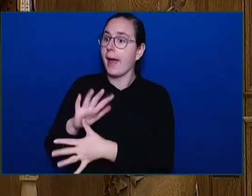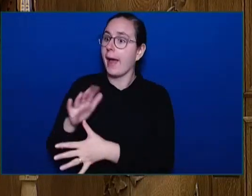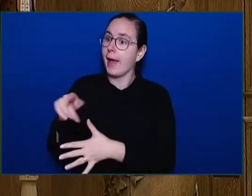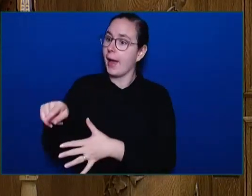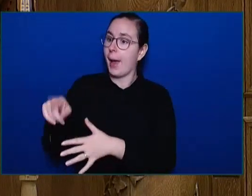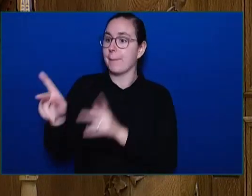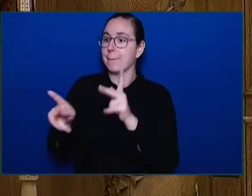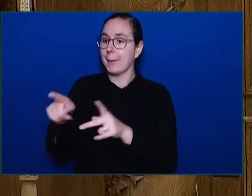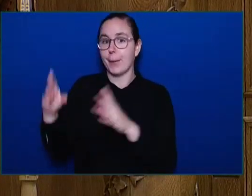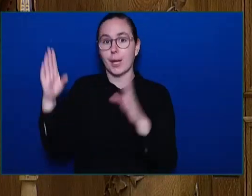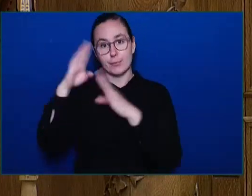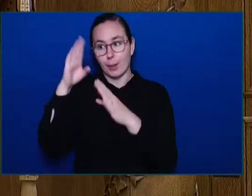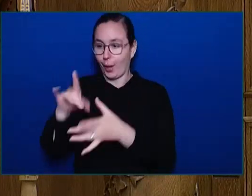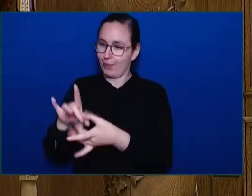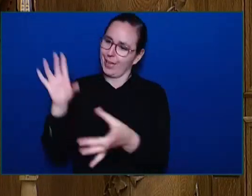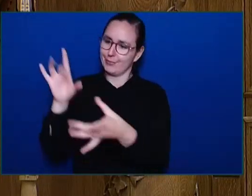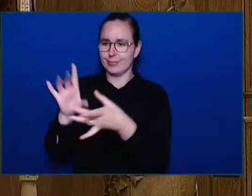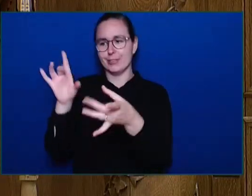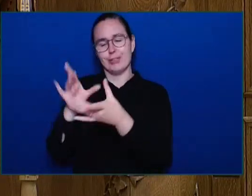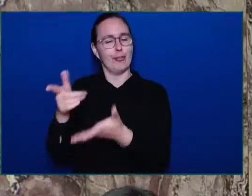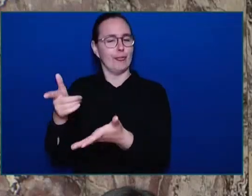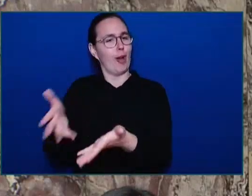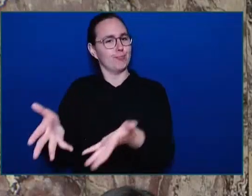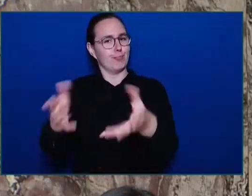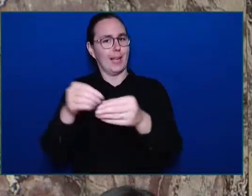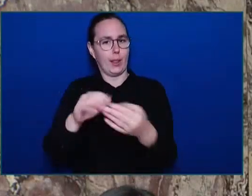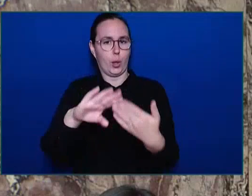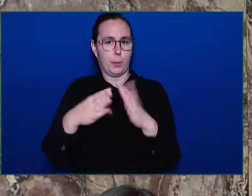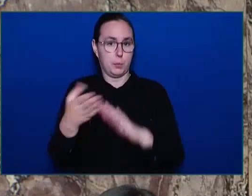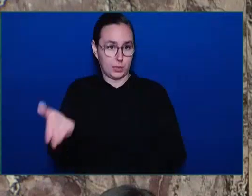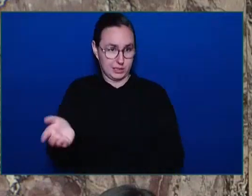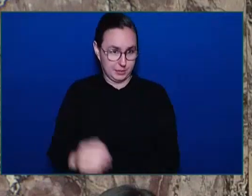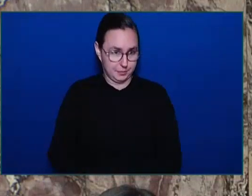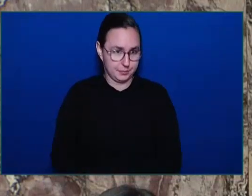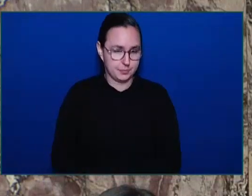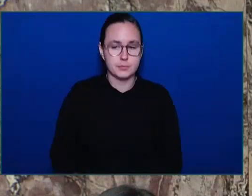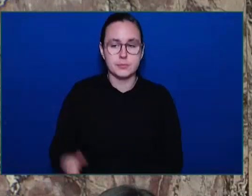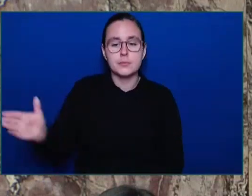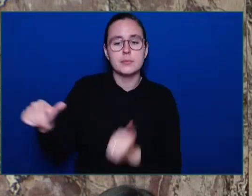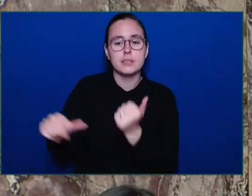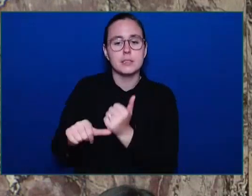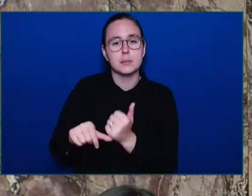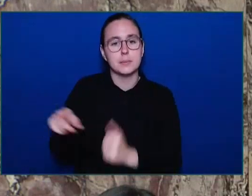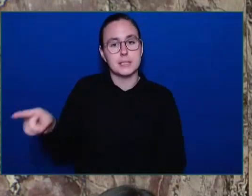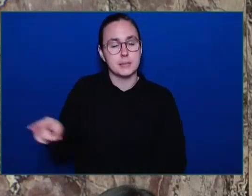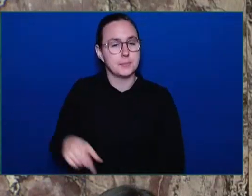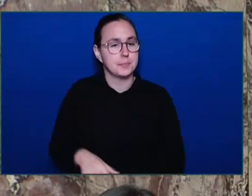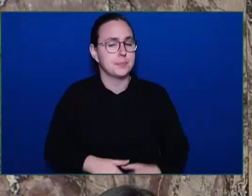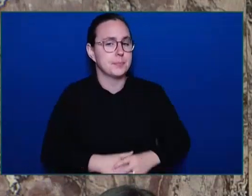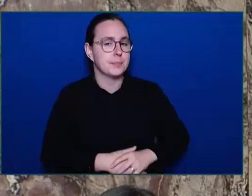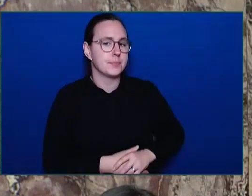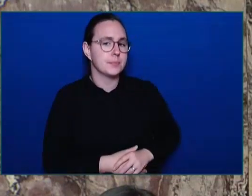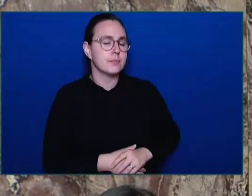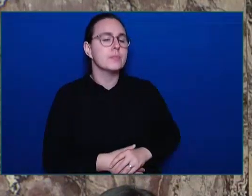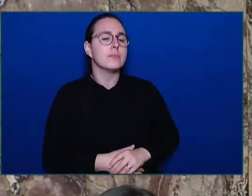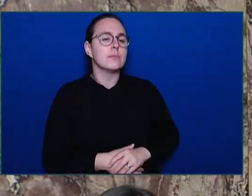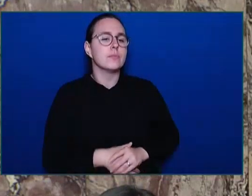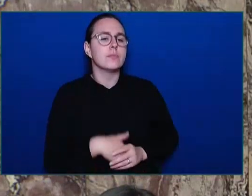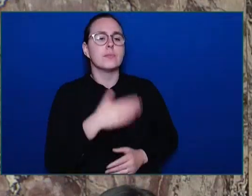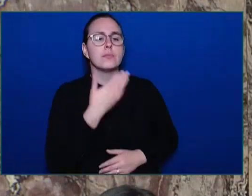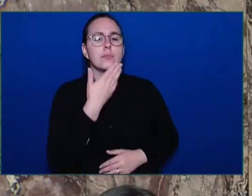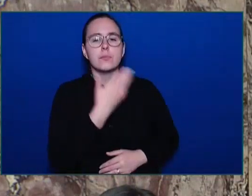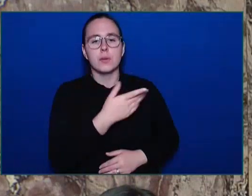Deputy Premier. Thank you, Honourable Speaker. again, I thank the member for the question. And I will take this opportunity, because she is new in the House,